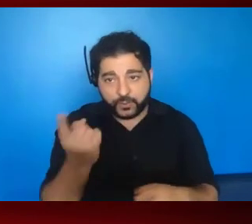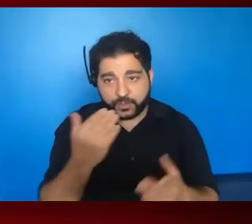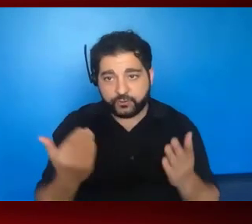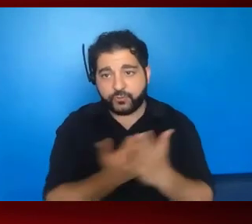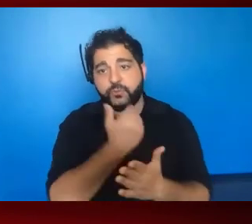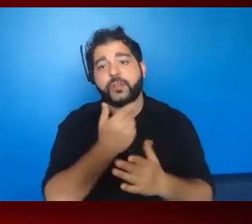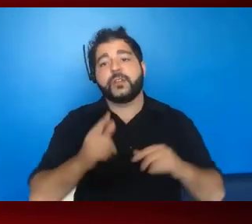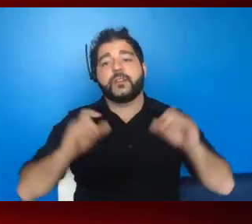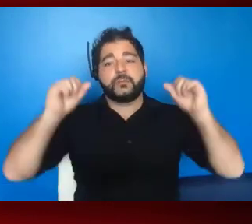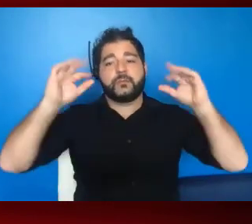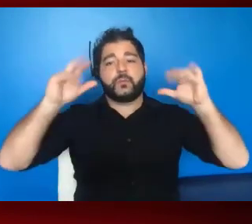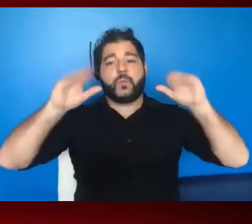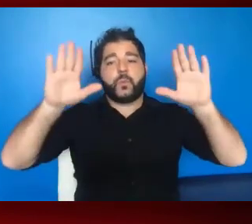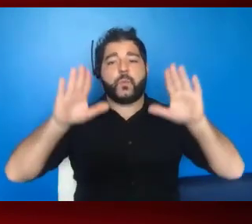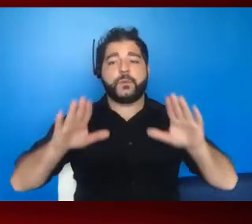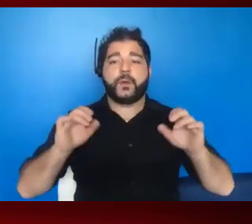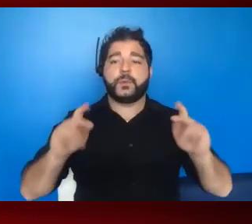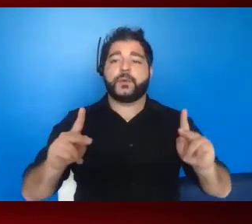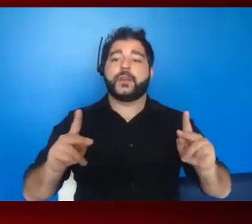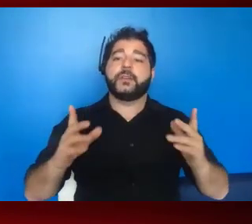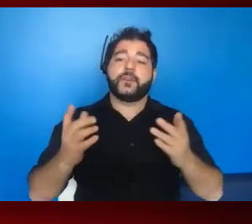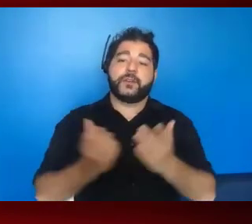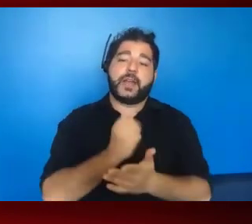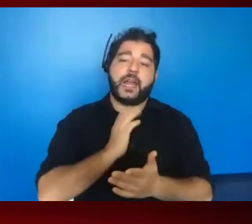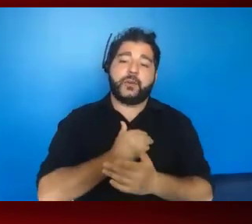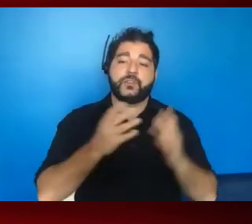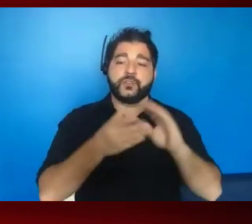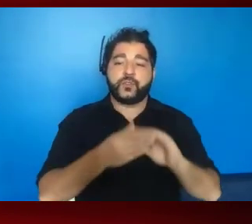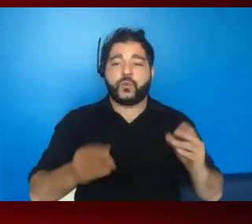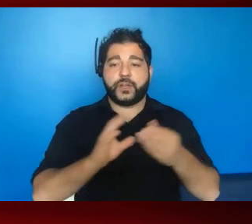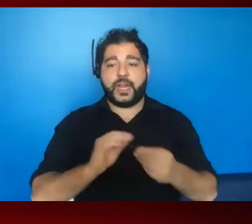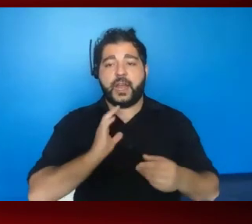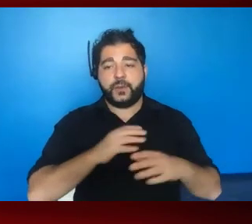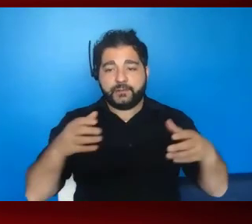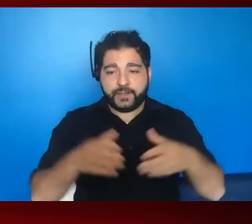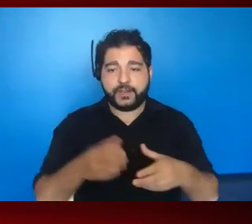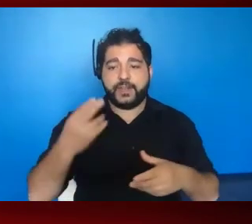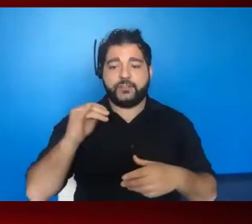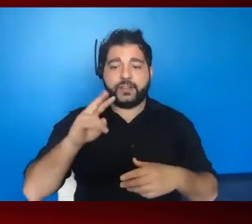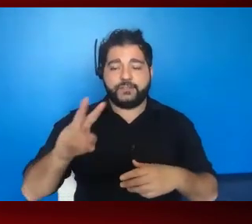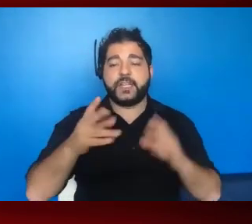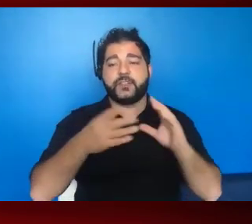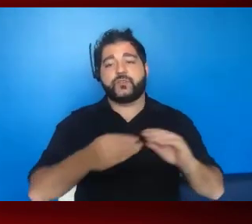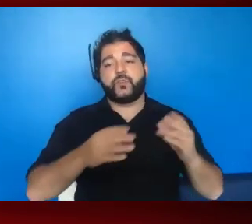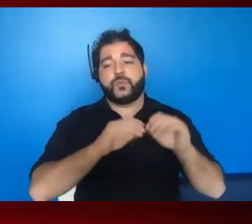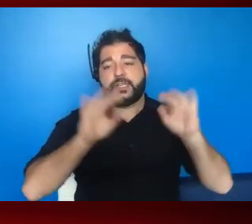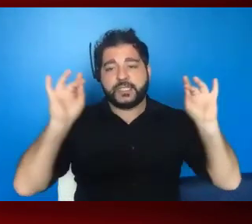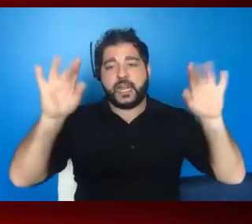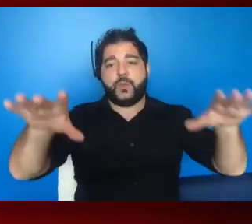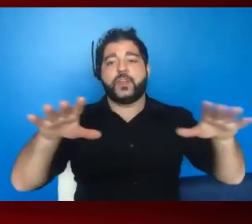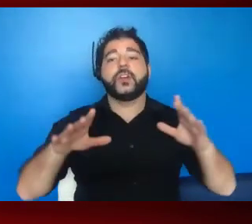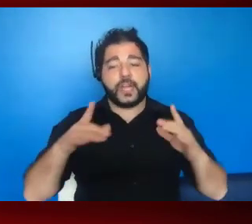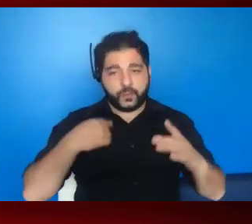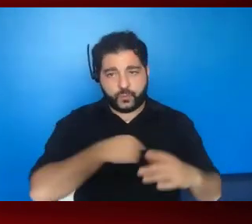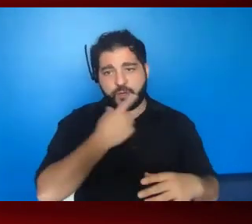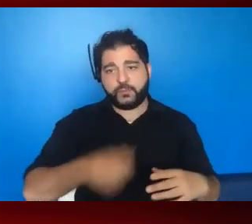is an awesome opportunity to get our stories, our collective HIV stories out there. And, um, we are really